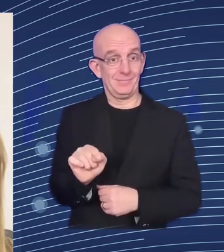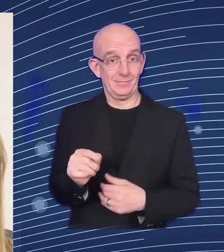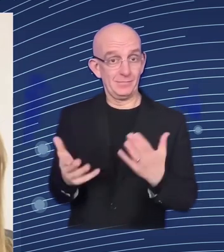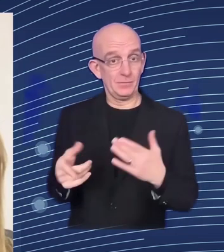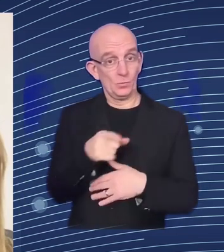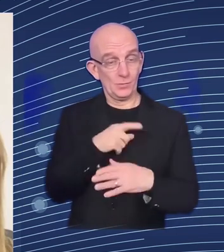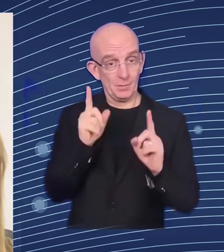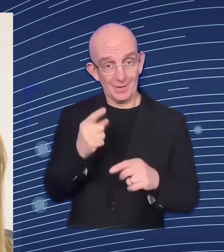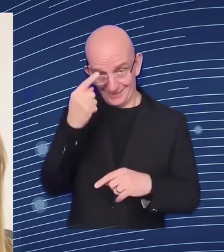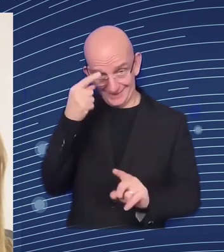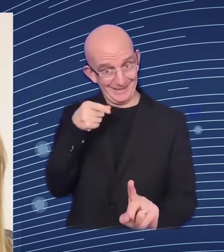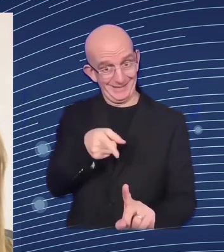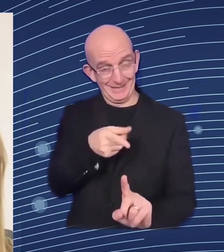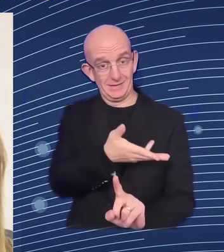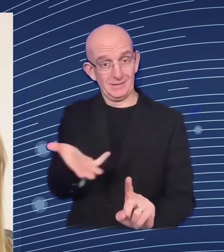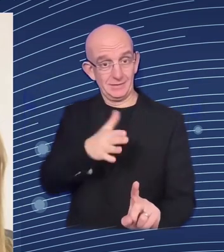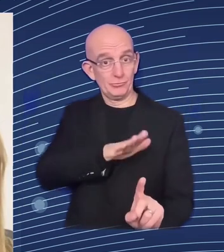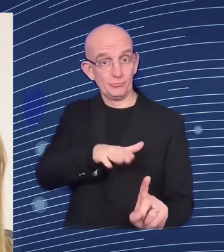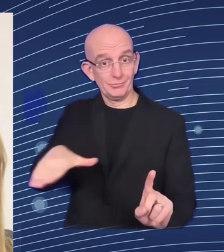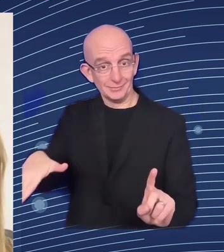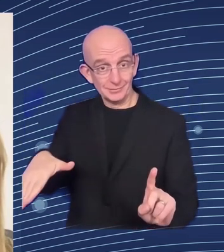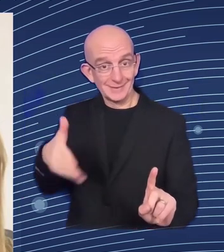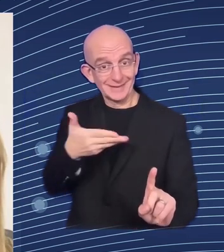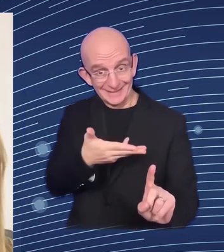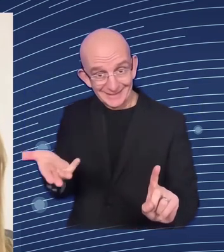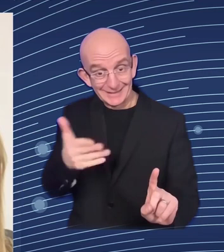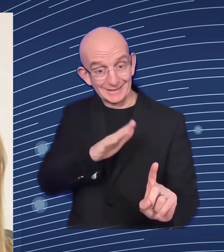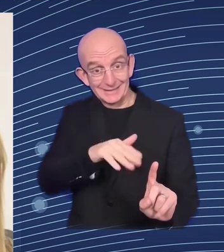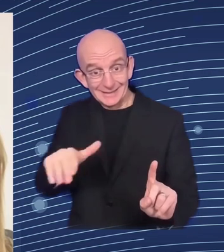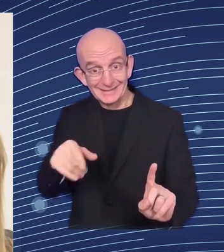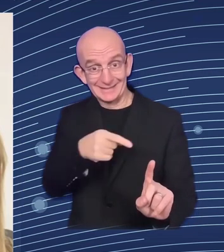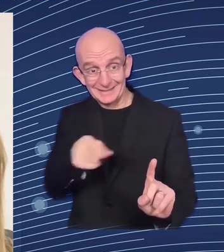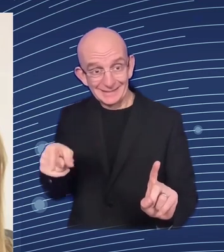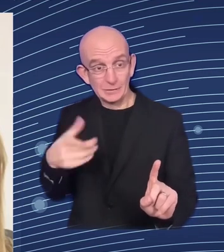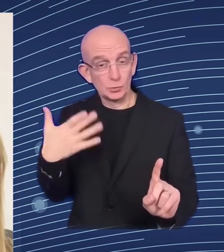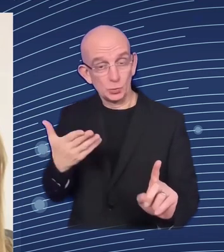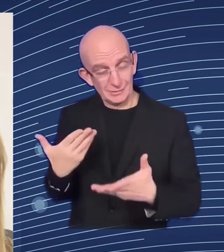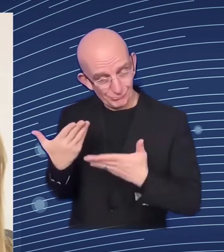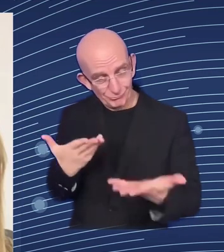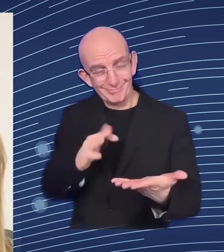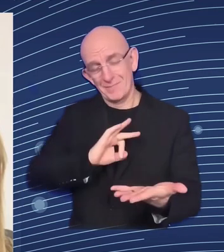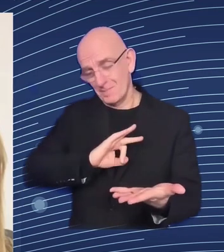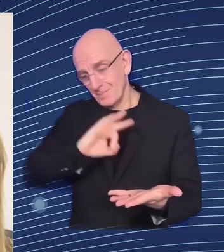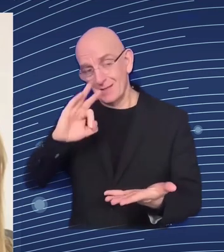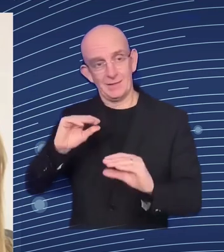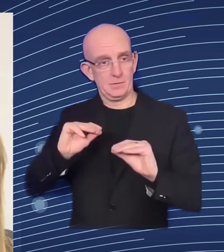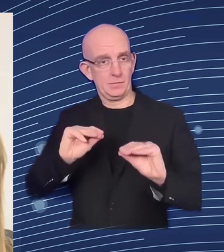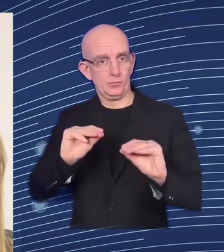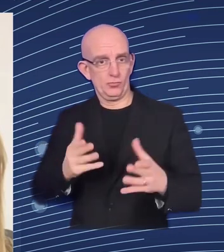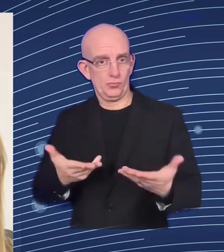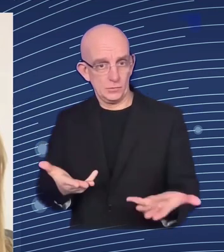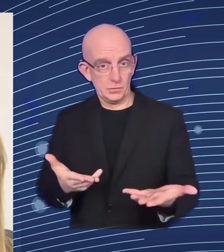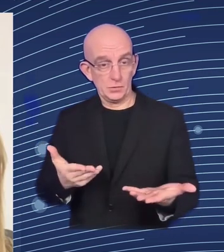the best possible education because the idea of the aggressor is finally to take away a generation of young